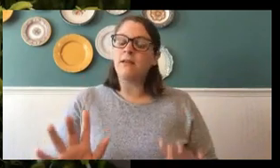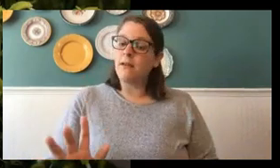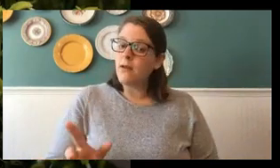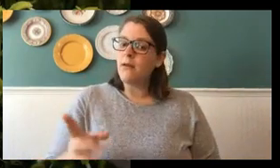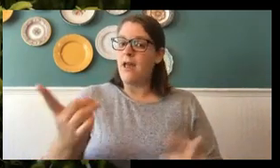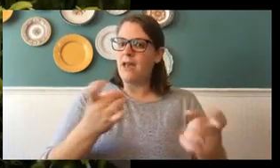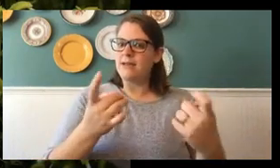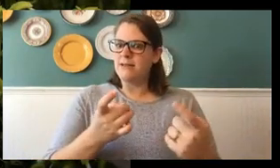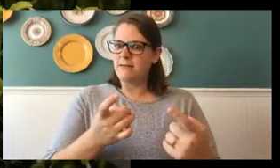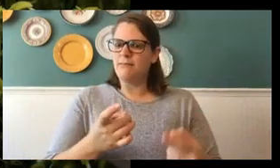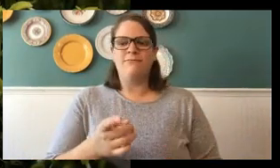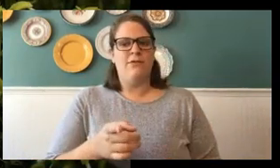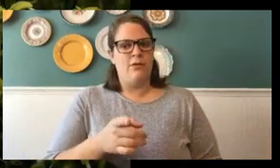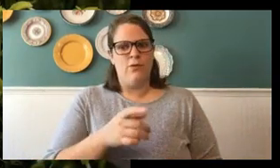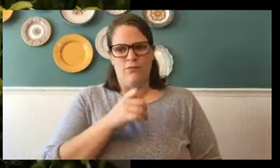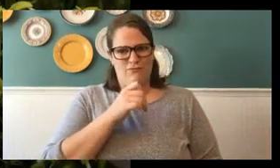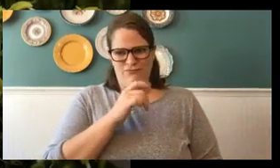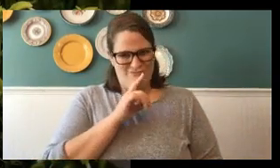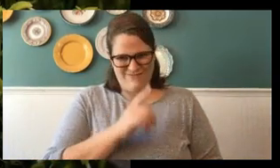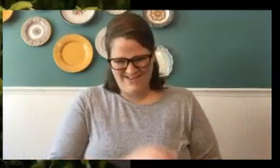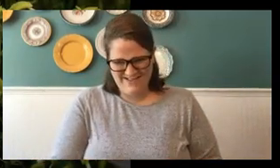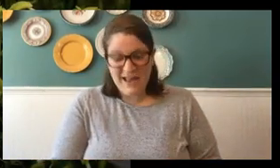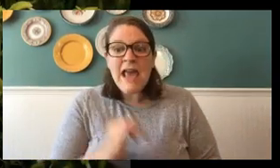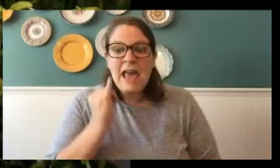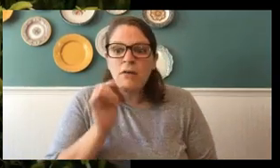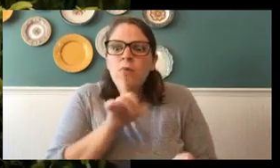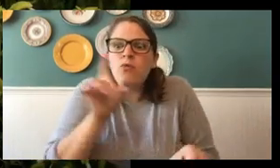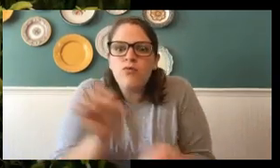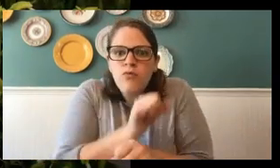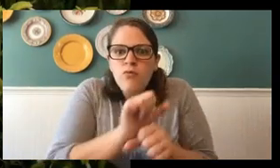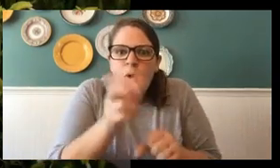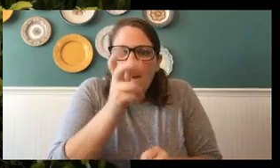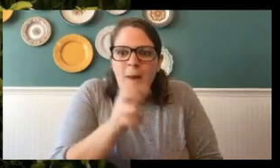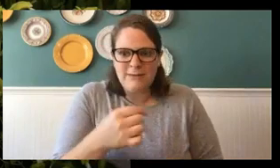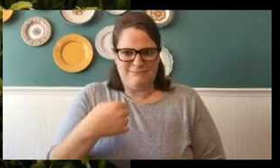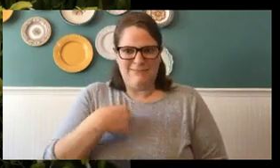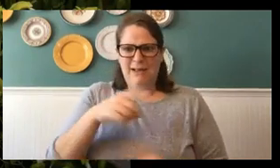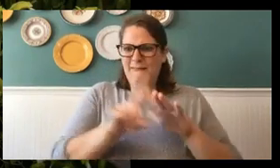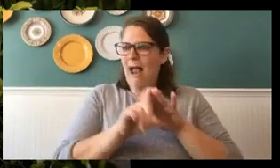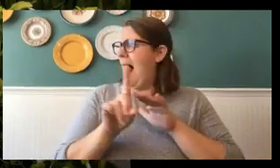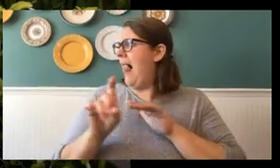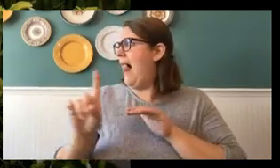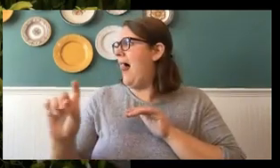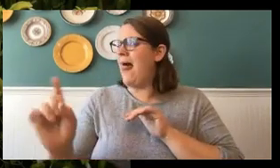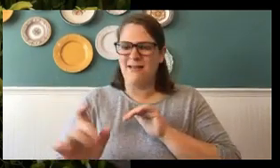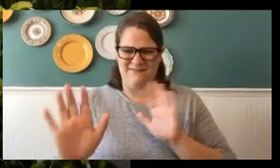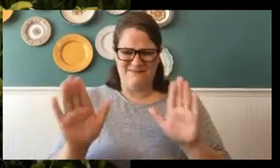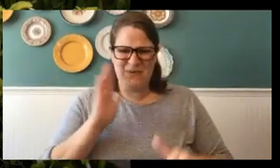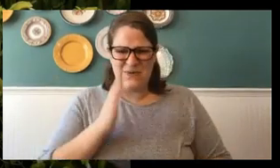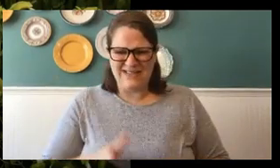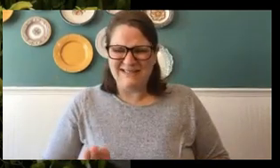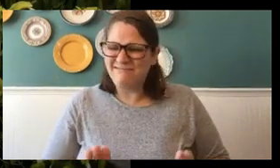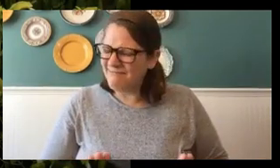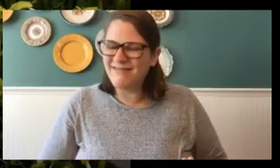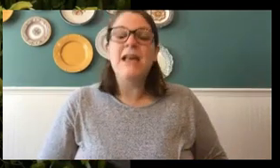who are asking, these are not real. If these were real, Miss Edna would be down the block and around the corner. But